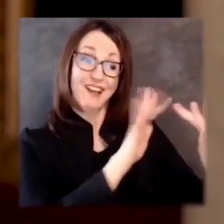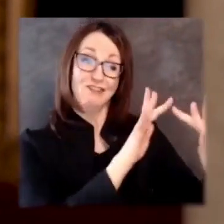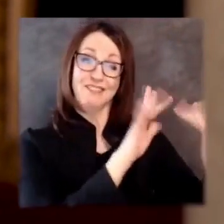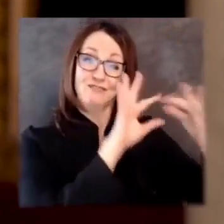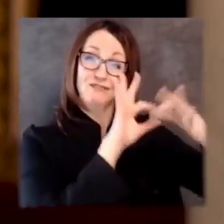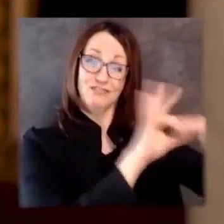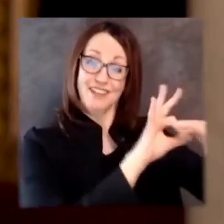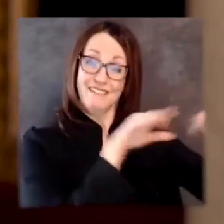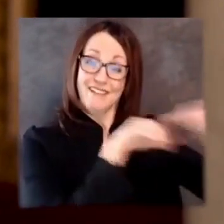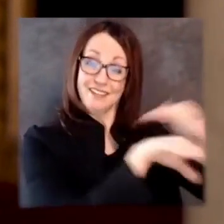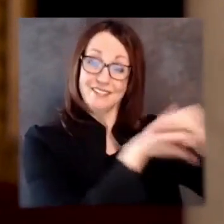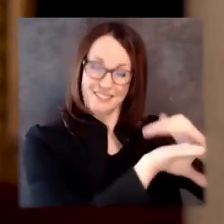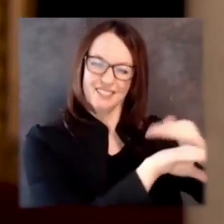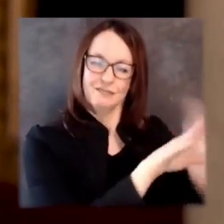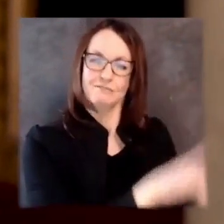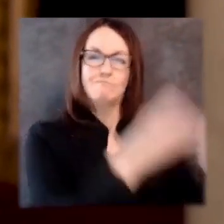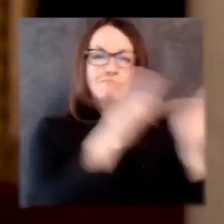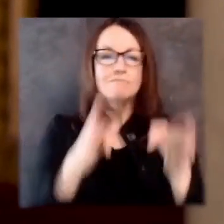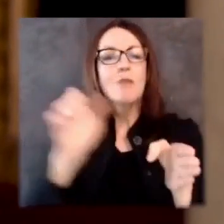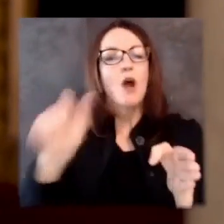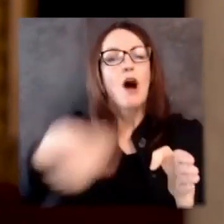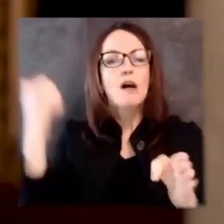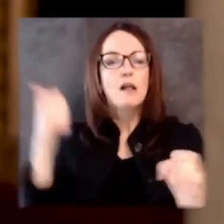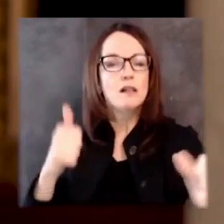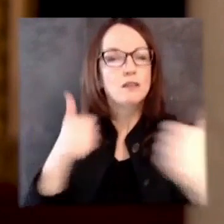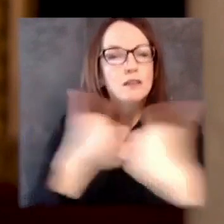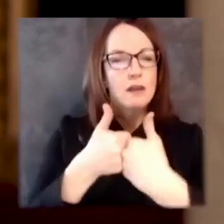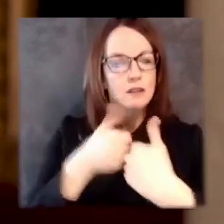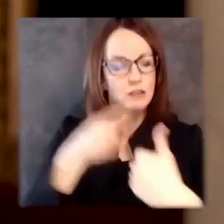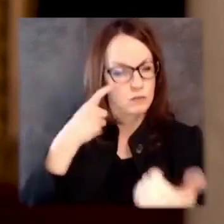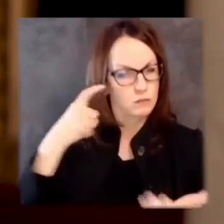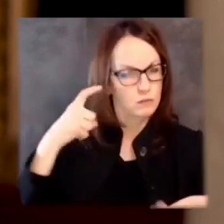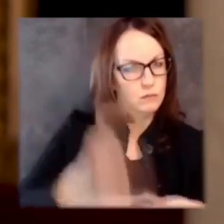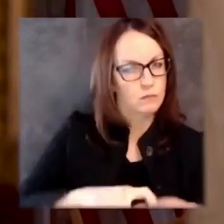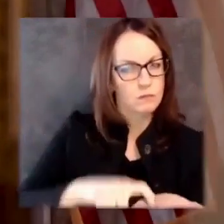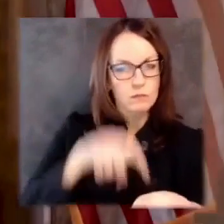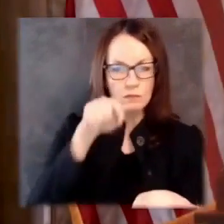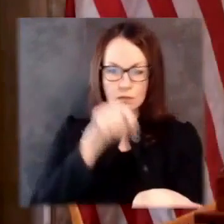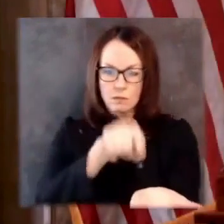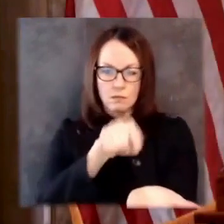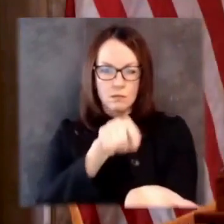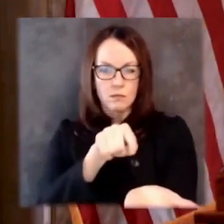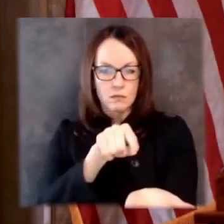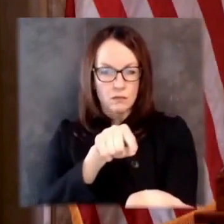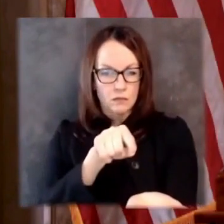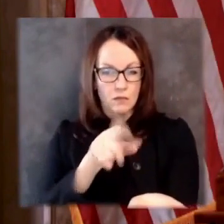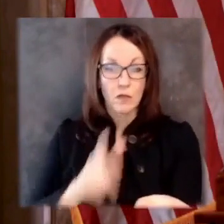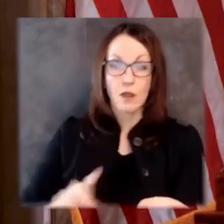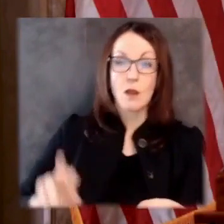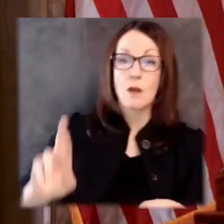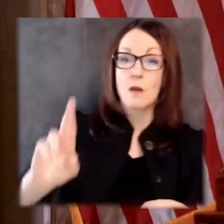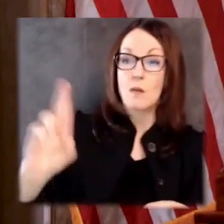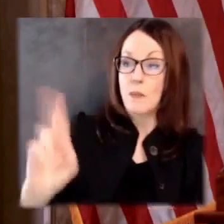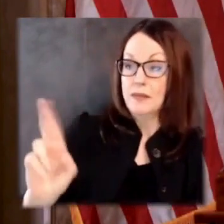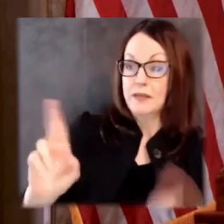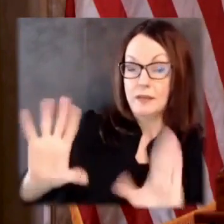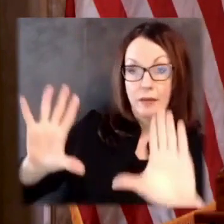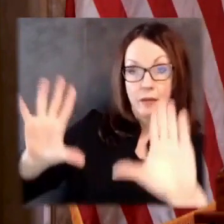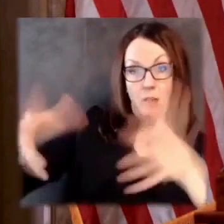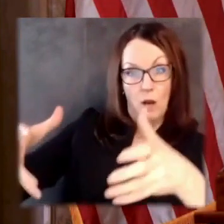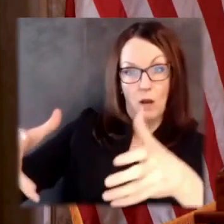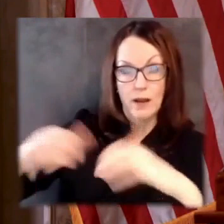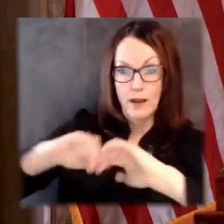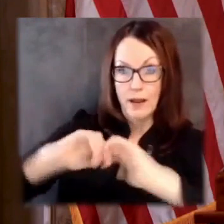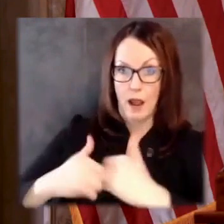access isn't the only issue this pandemic brought to the forefront this past year. The last two months of the year, I worked